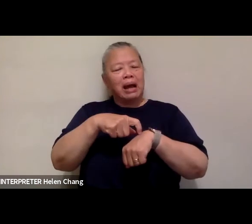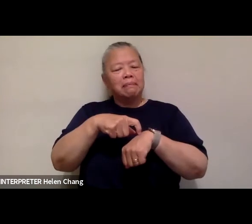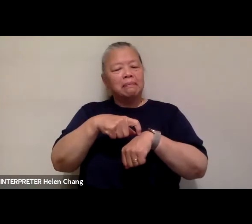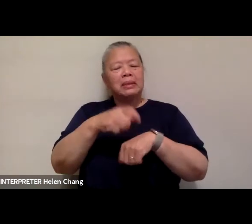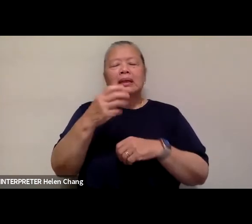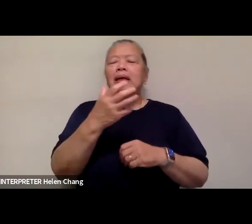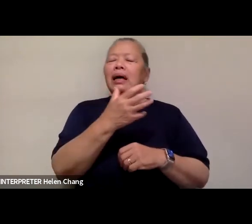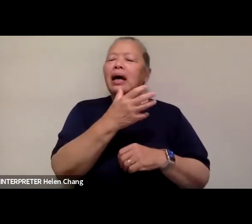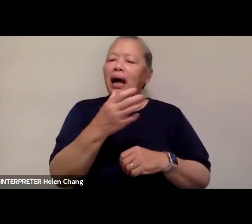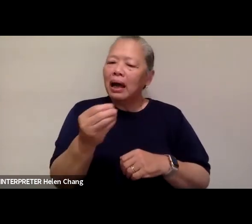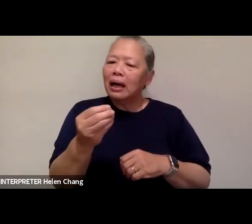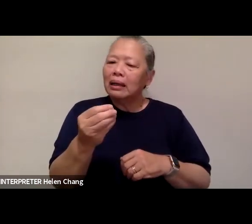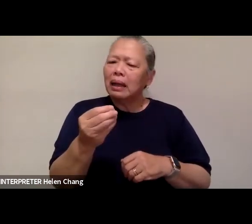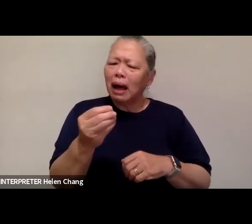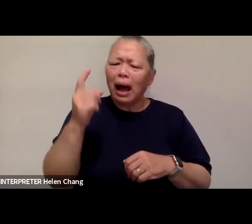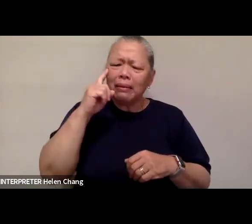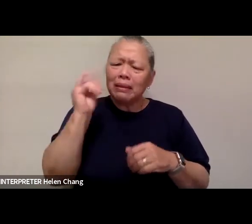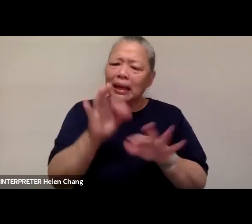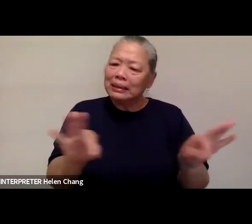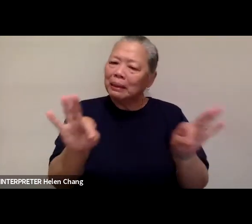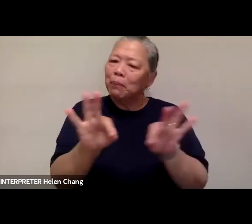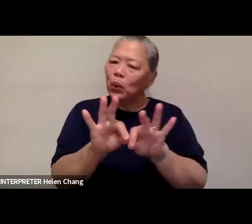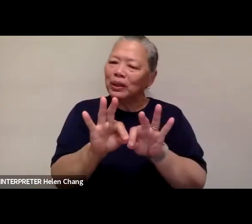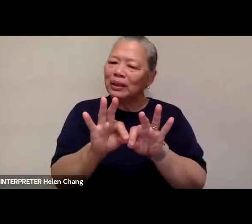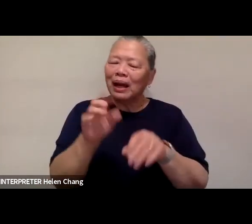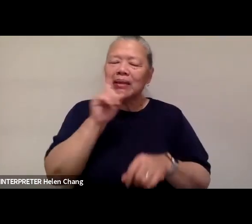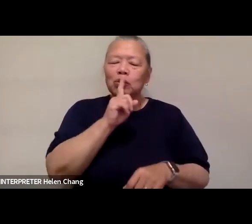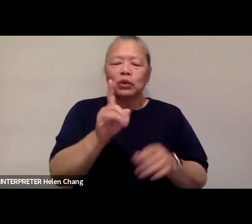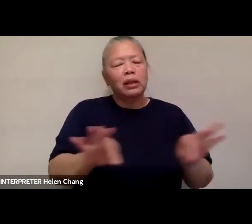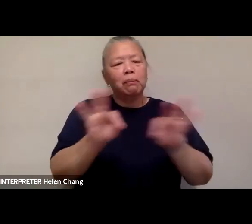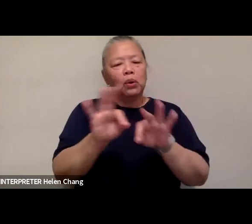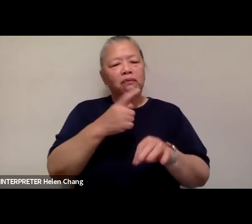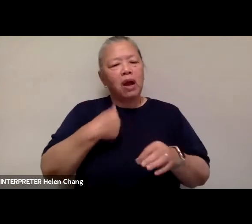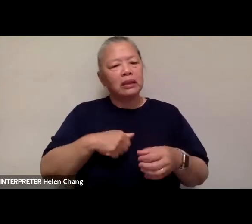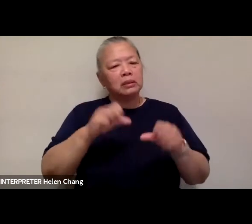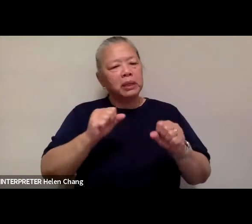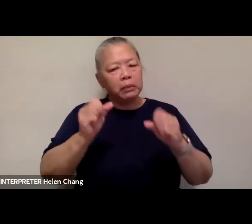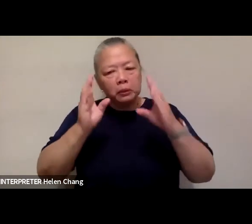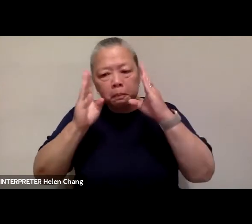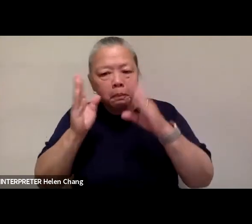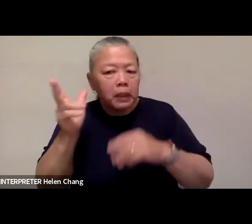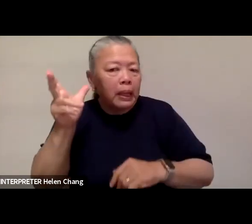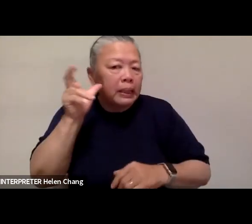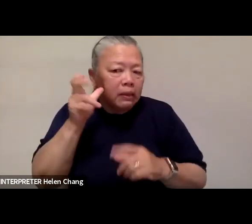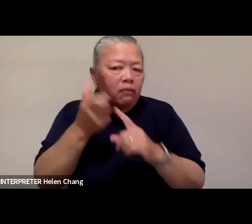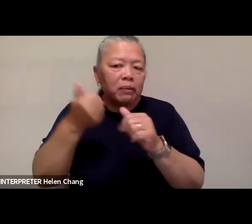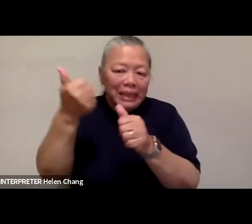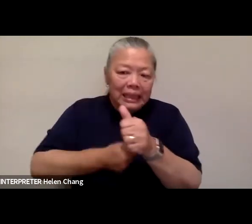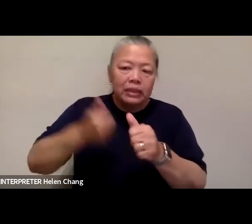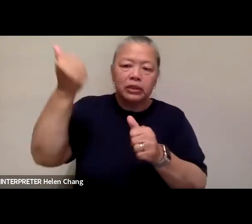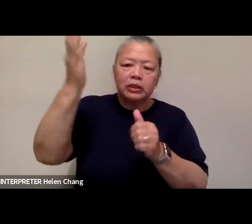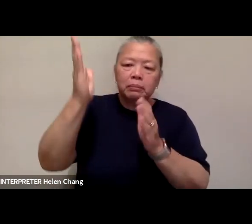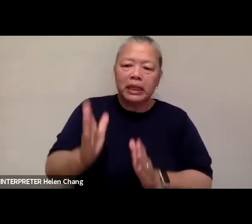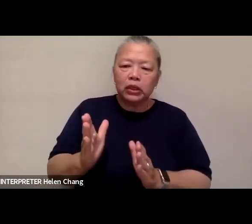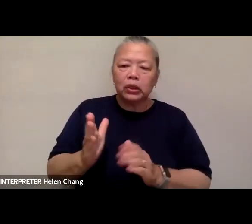I think that's important. Simone think it's really important for us to be able to hear from each of the speakers. Simone our